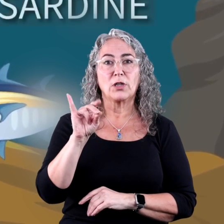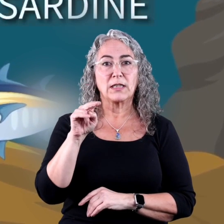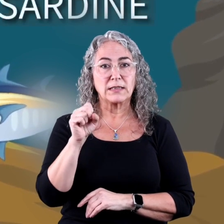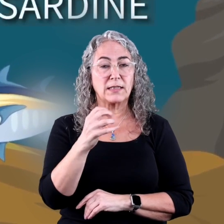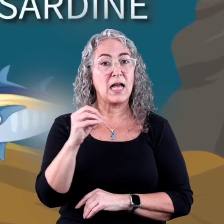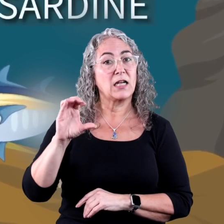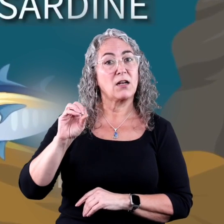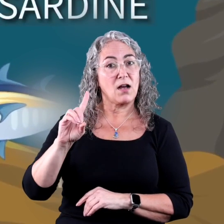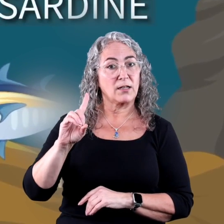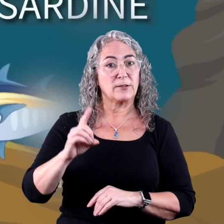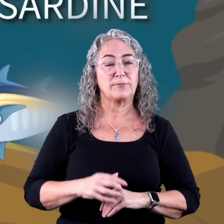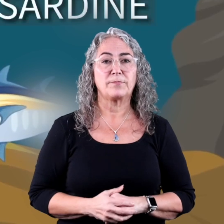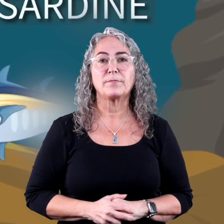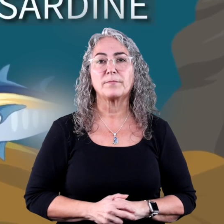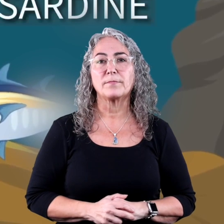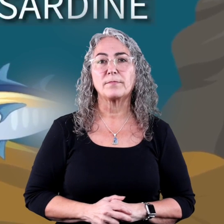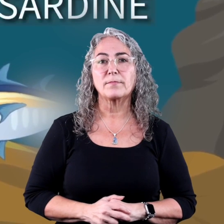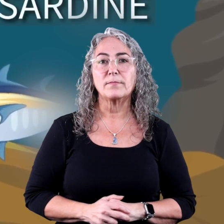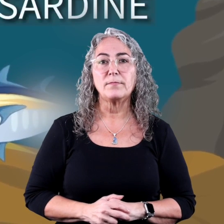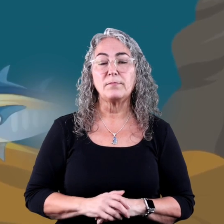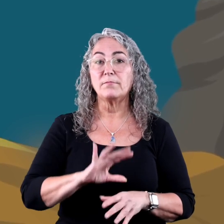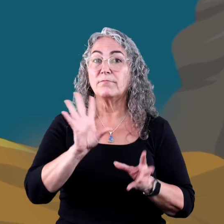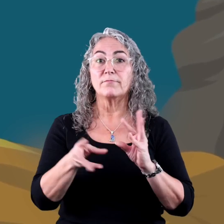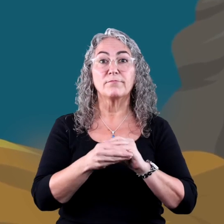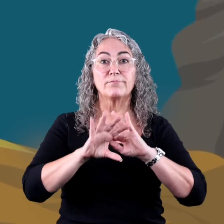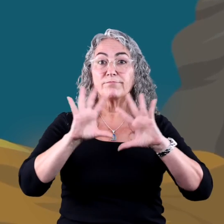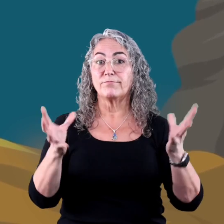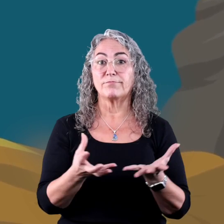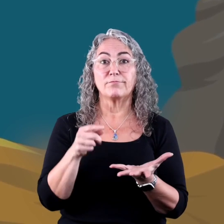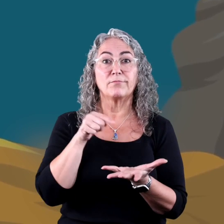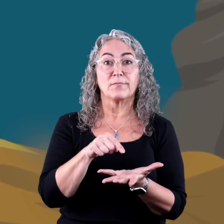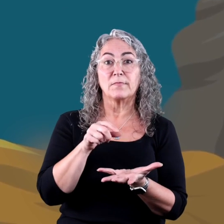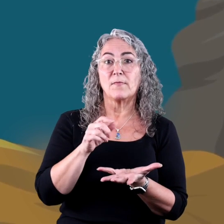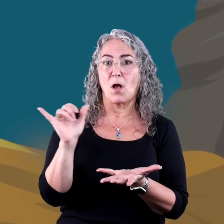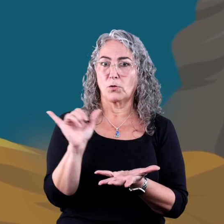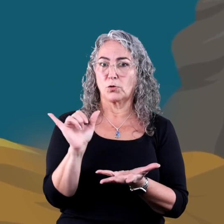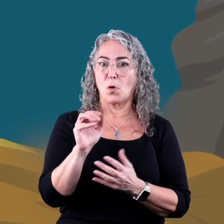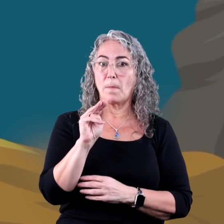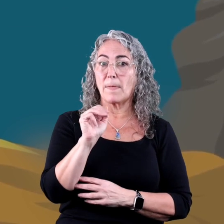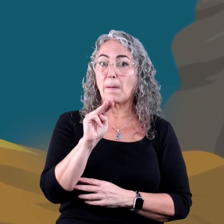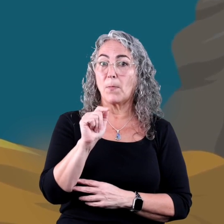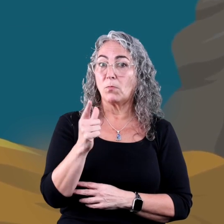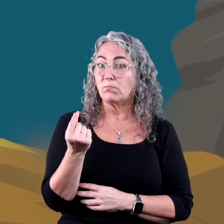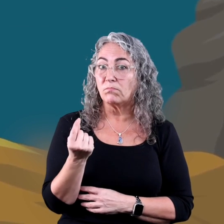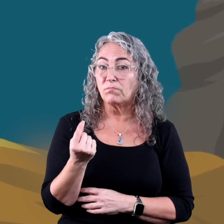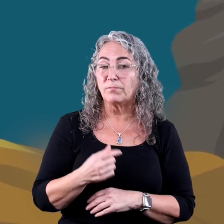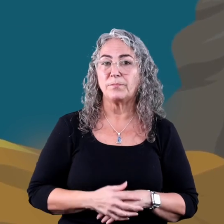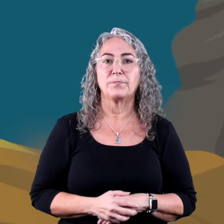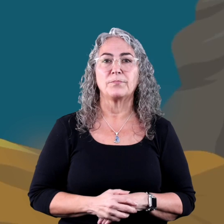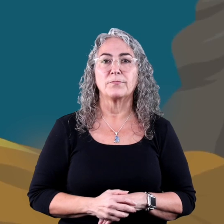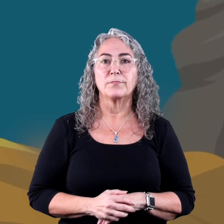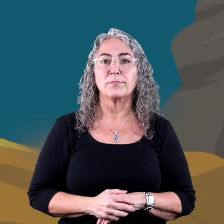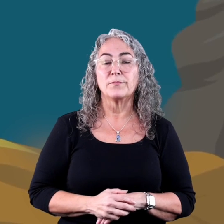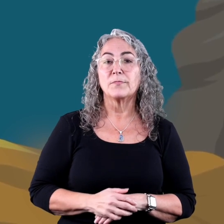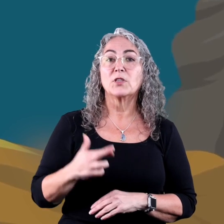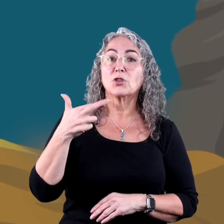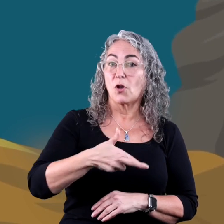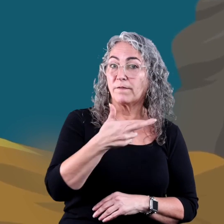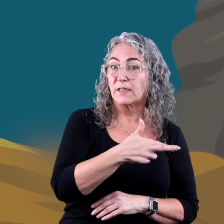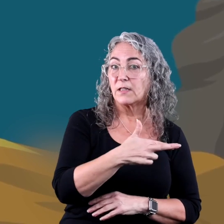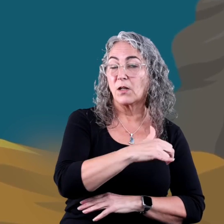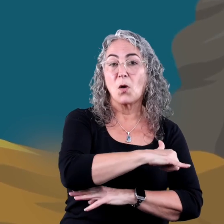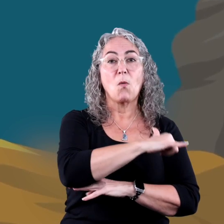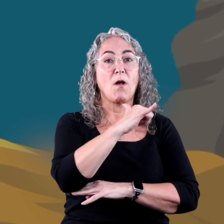sardines, and cod. In addition to fish species, there are also mammals that live in the ocean